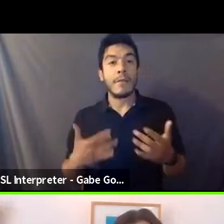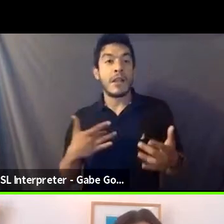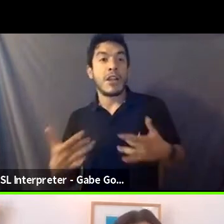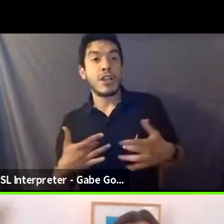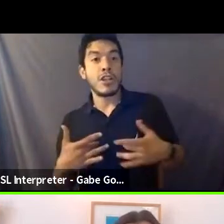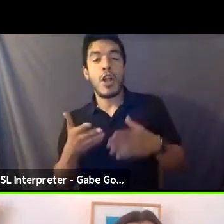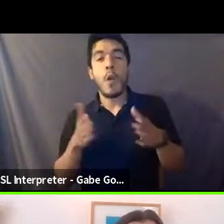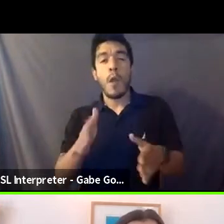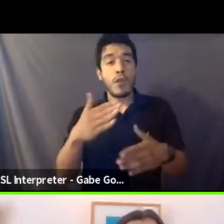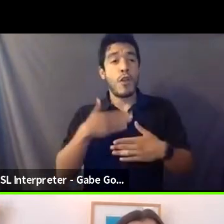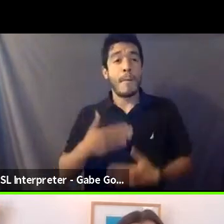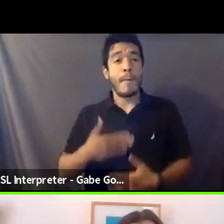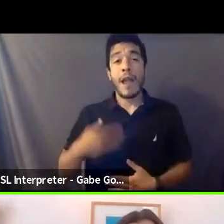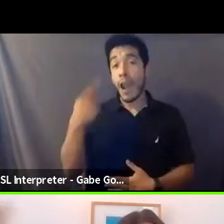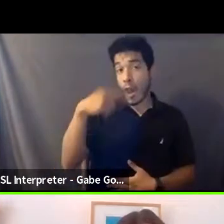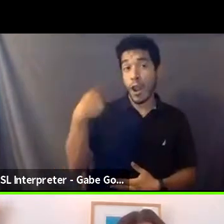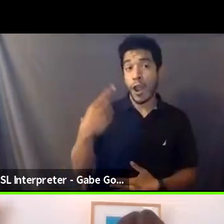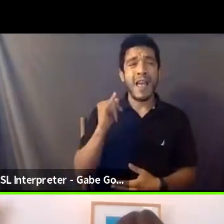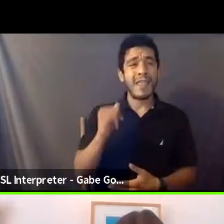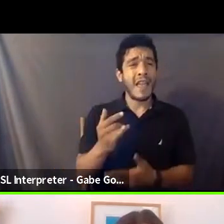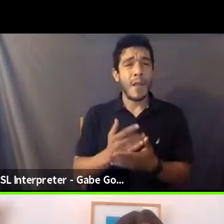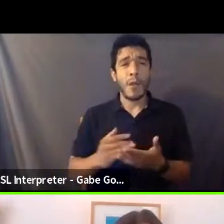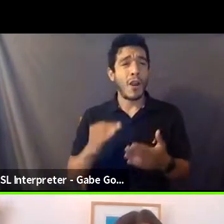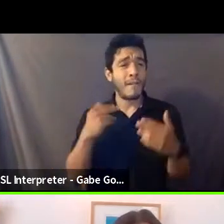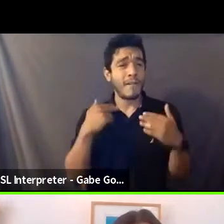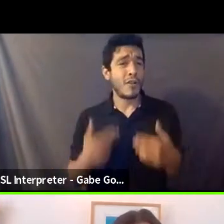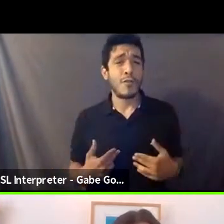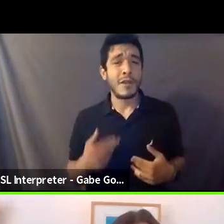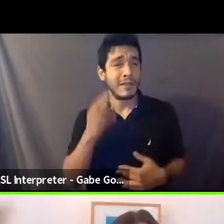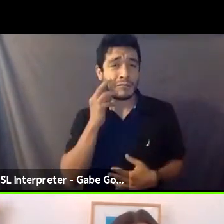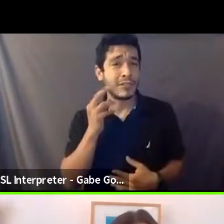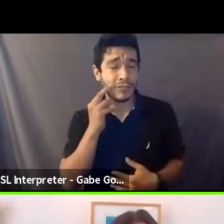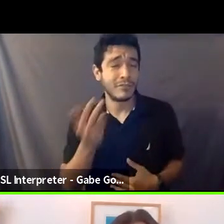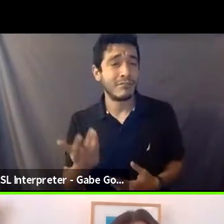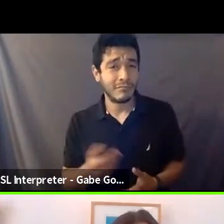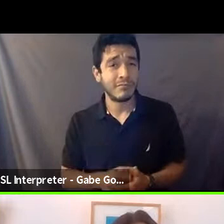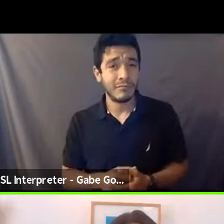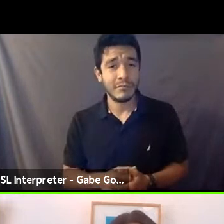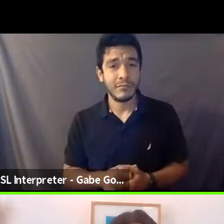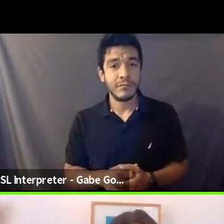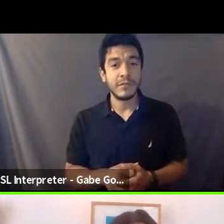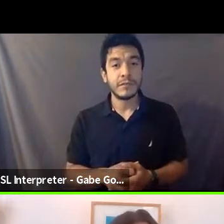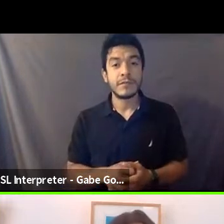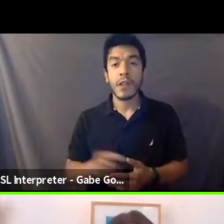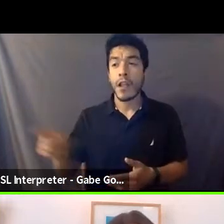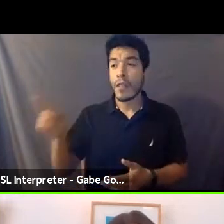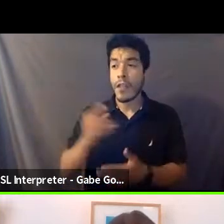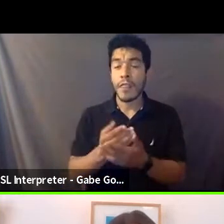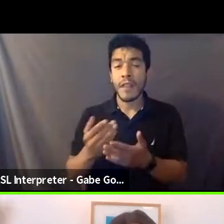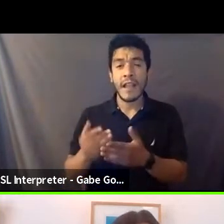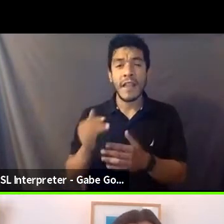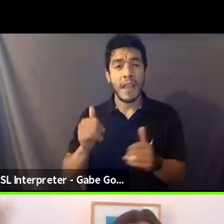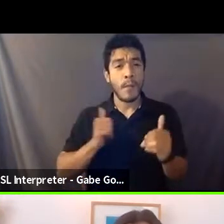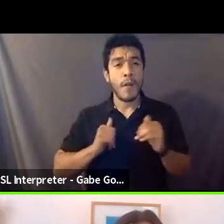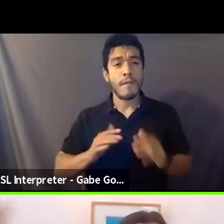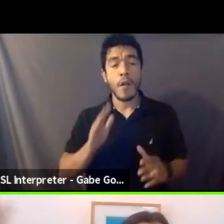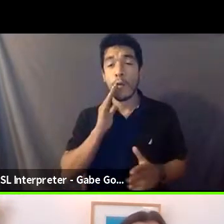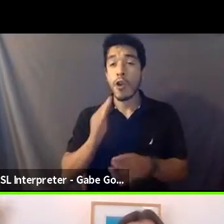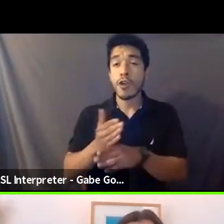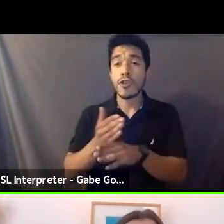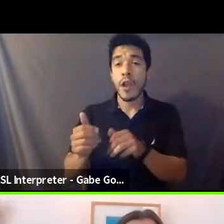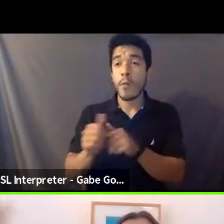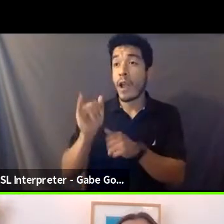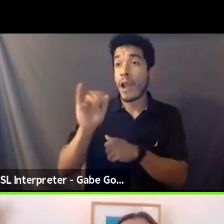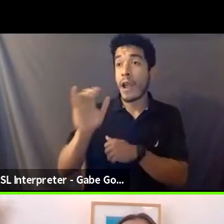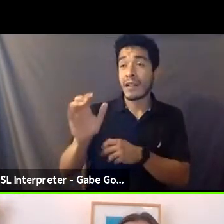the way that your body looks. Those are just part of the human experience. And so those are things that, you know, performers will share with an intimacy coordinator.